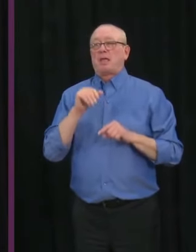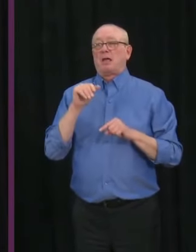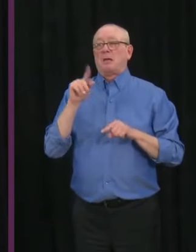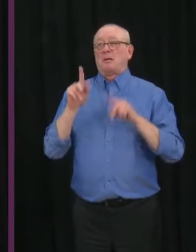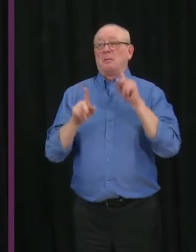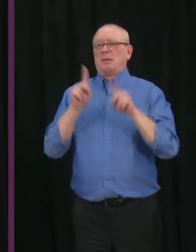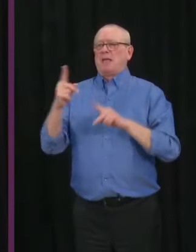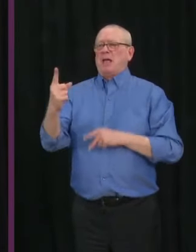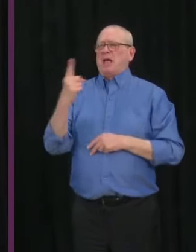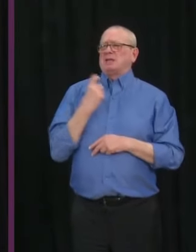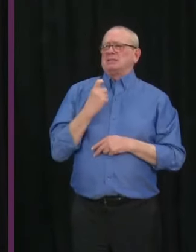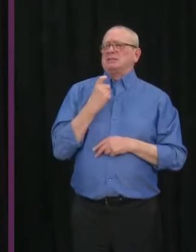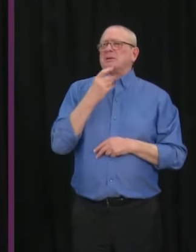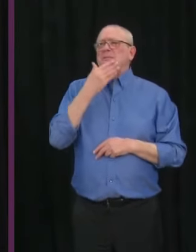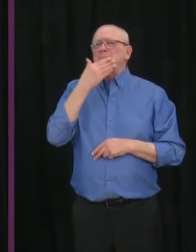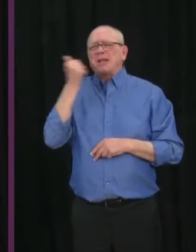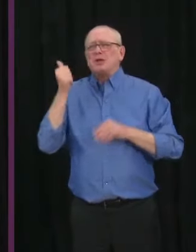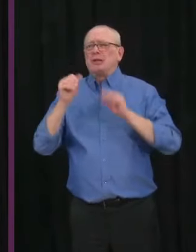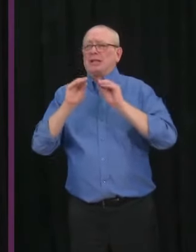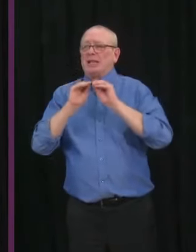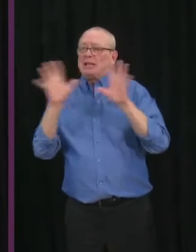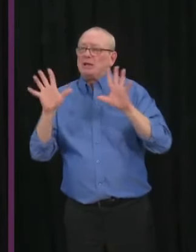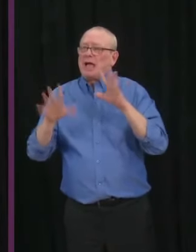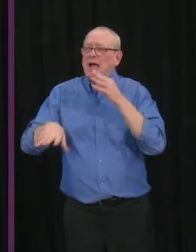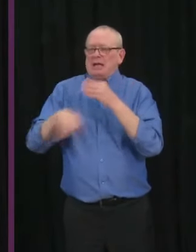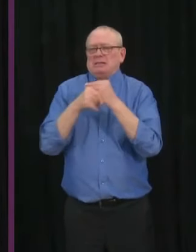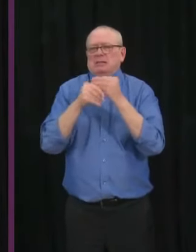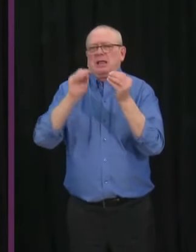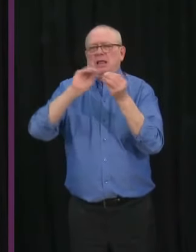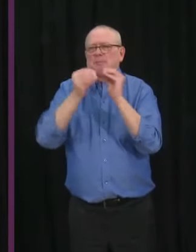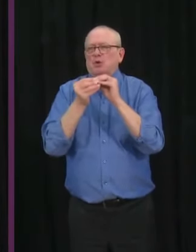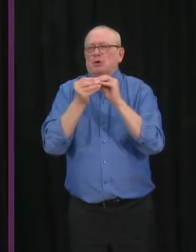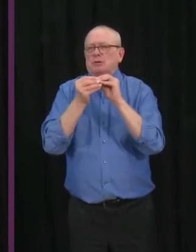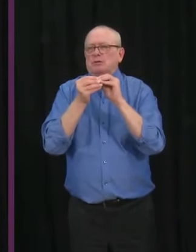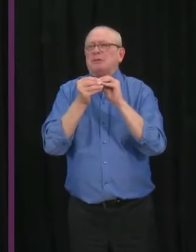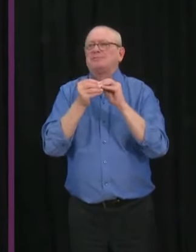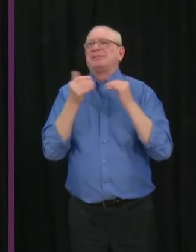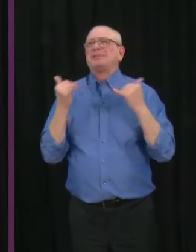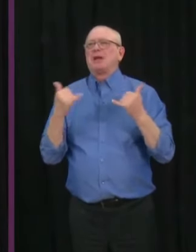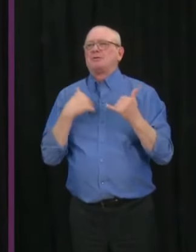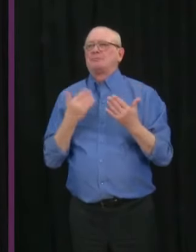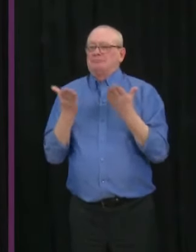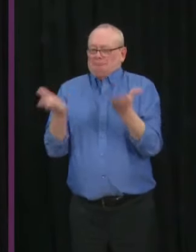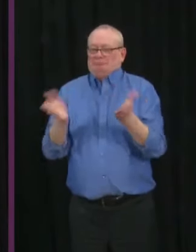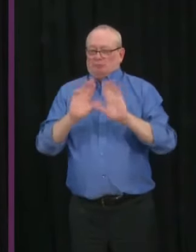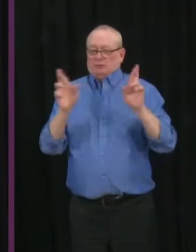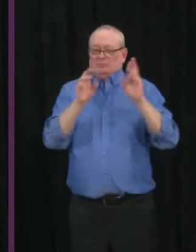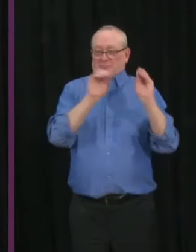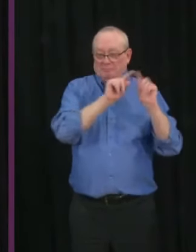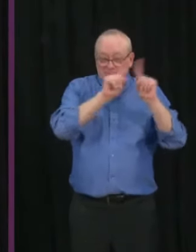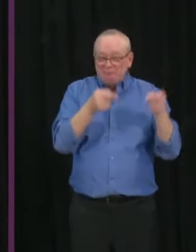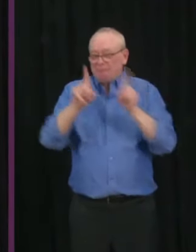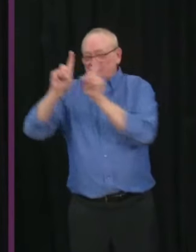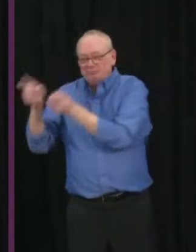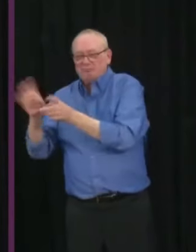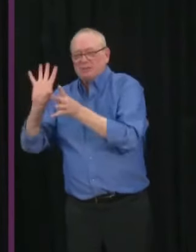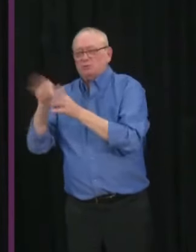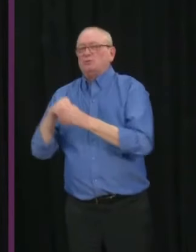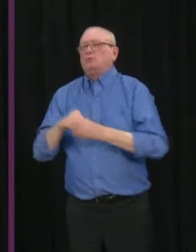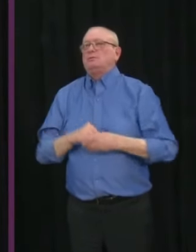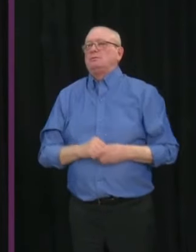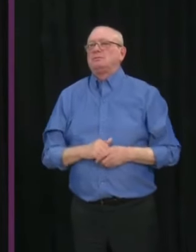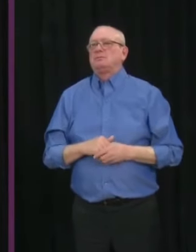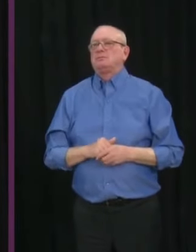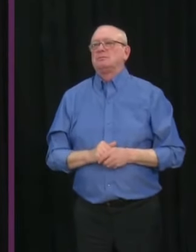and this change responds to this request. To be clear, this is a change to terminology only. It does